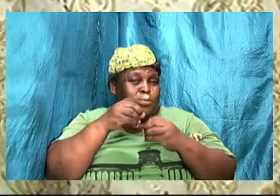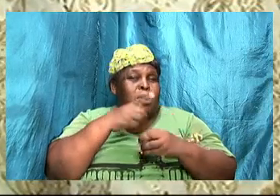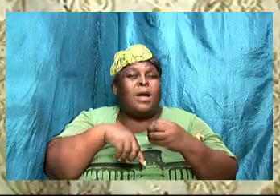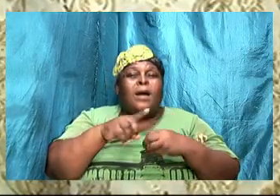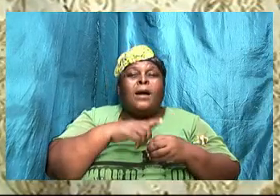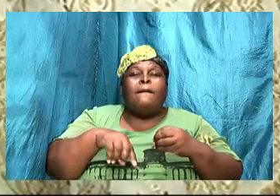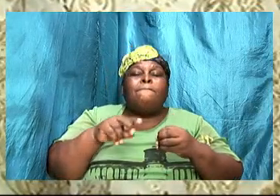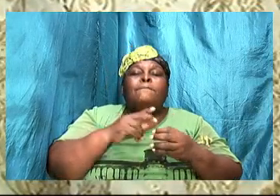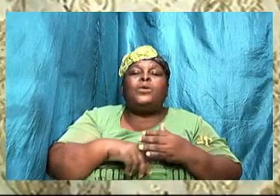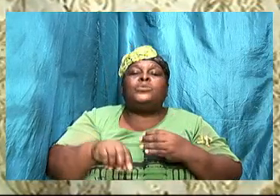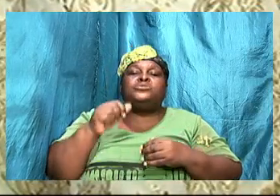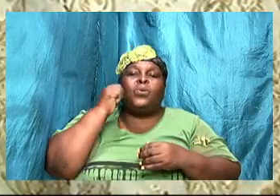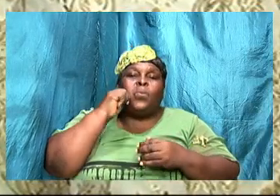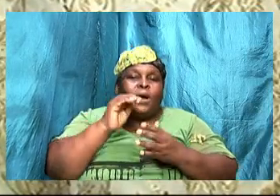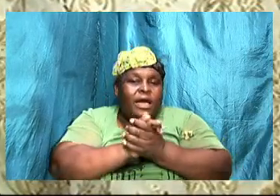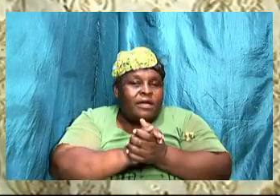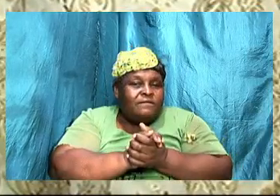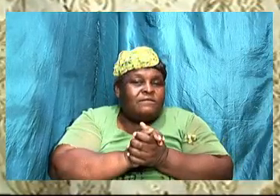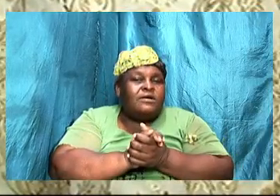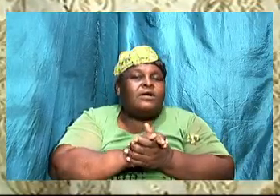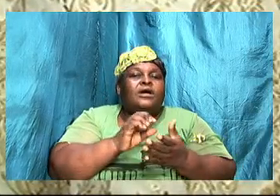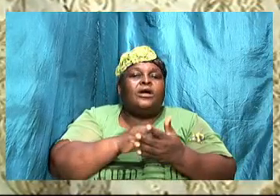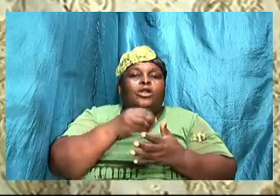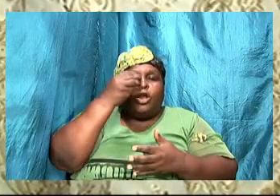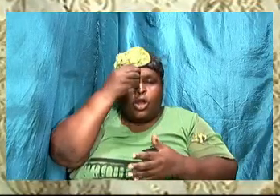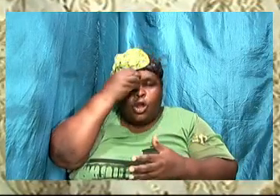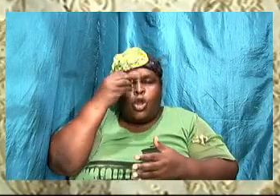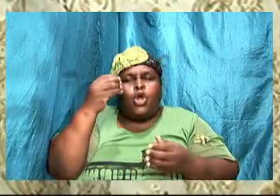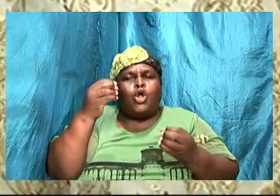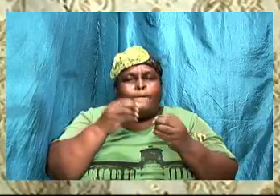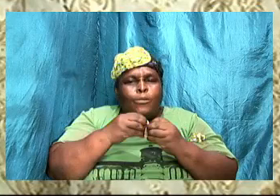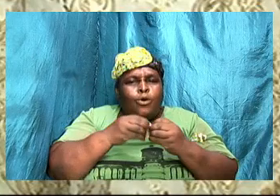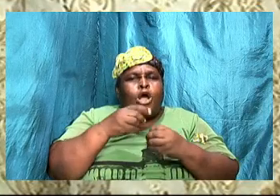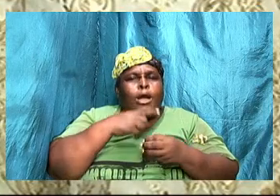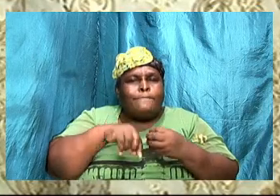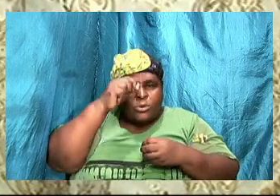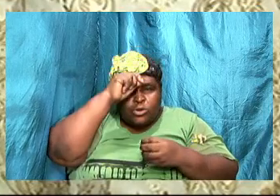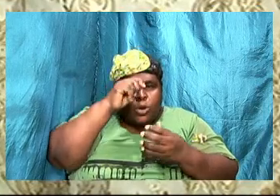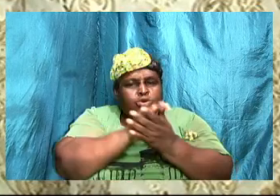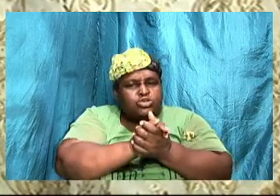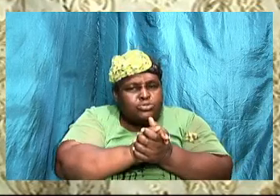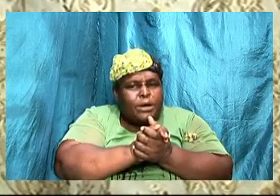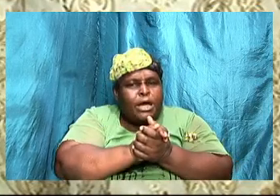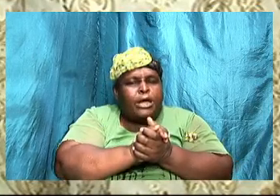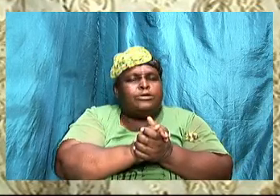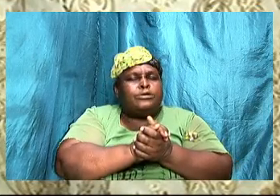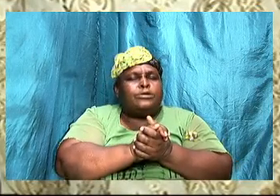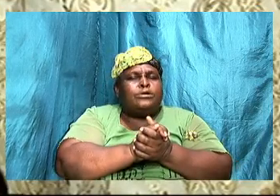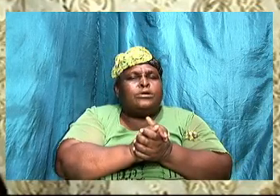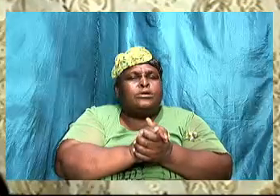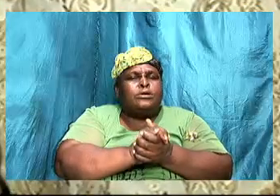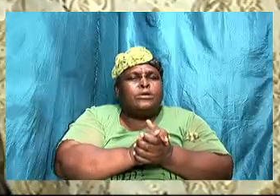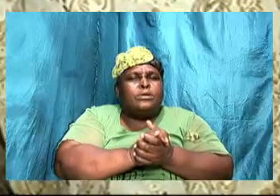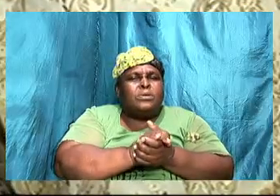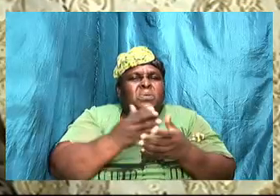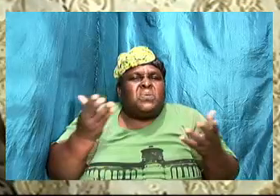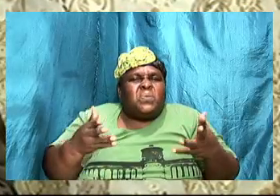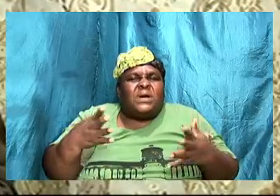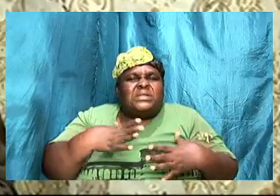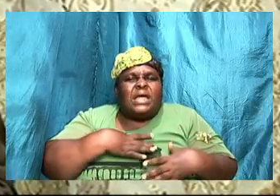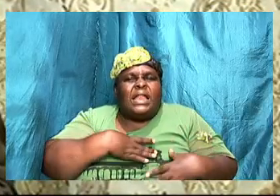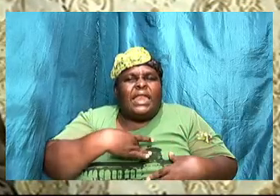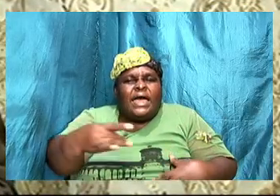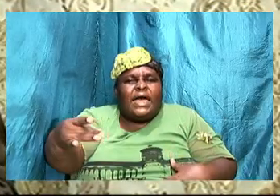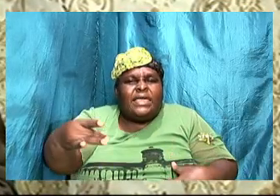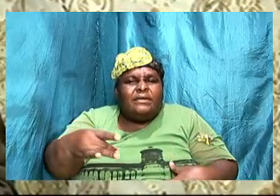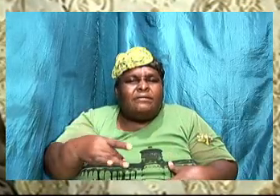it where you learn the likes and the dislikes it where you learn the little things now that you say look here I never know that thing about